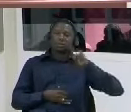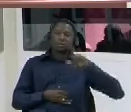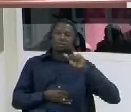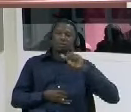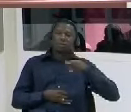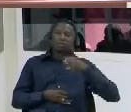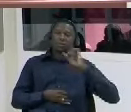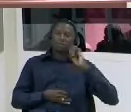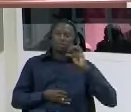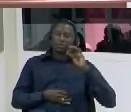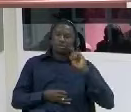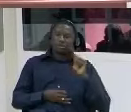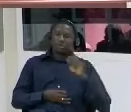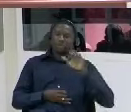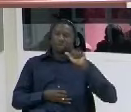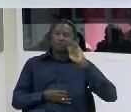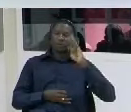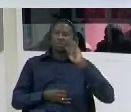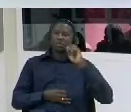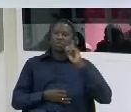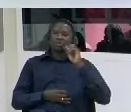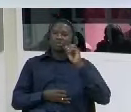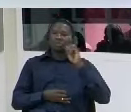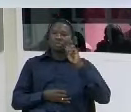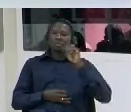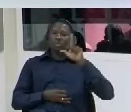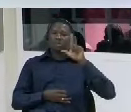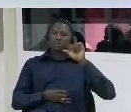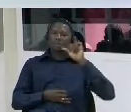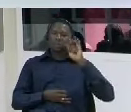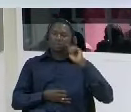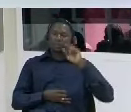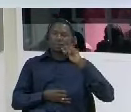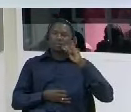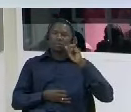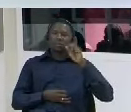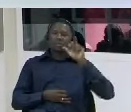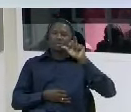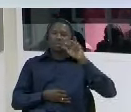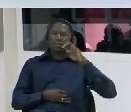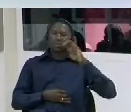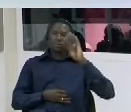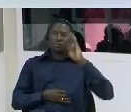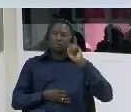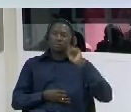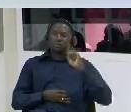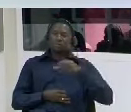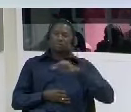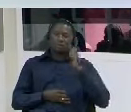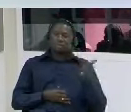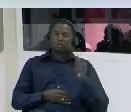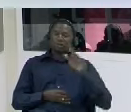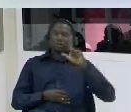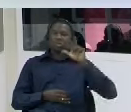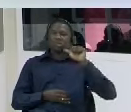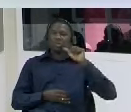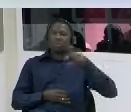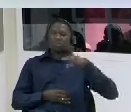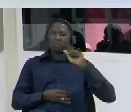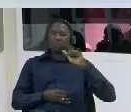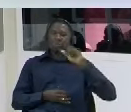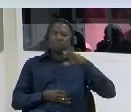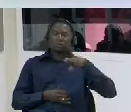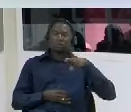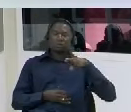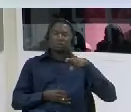basir indur mutar jalo and lamins baro import and export this make our struggle